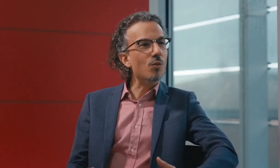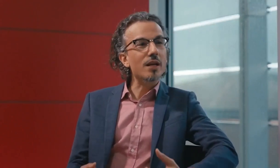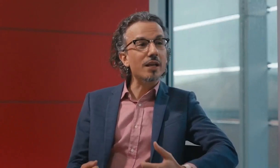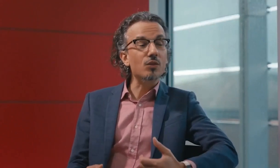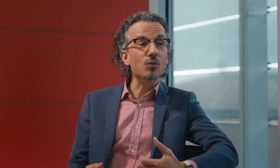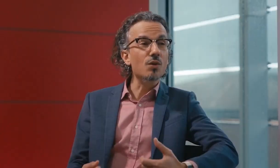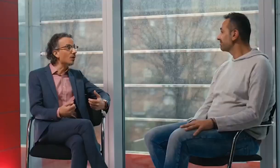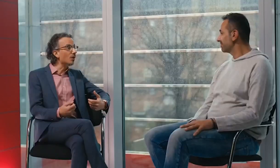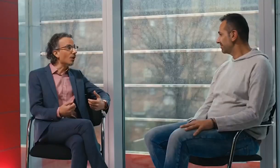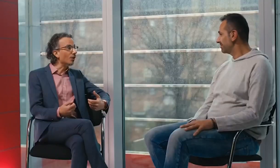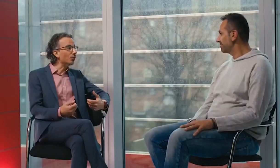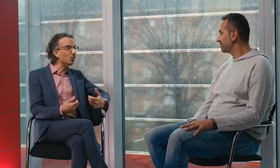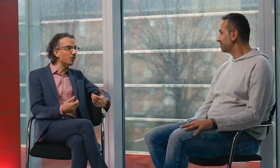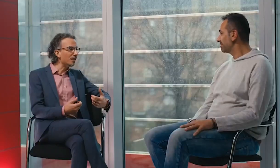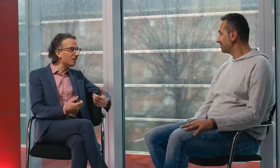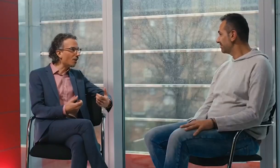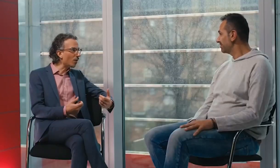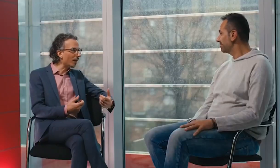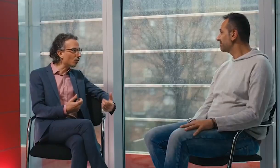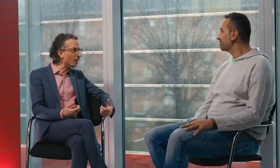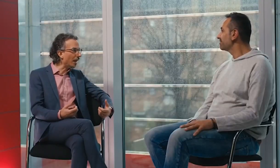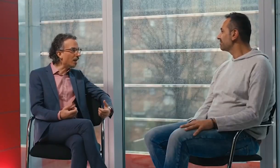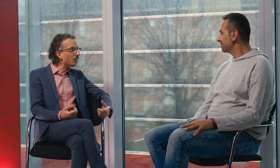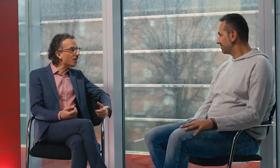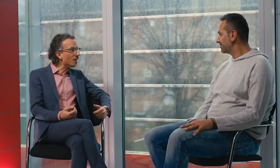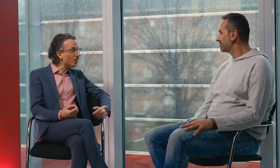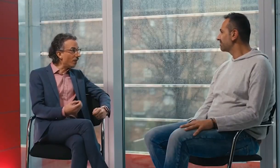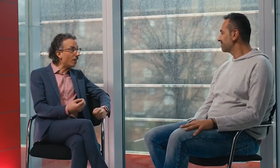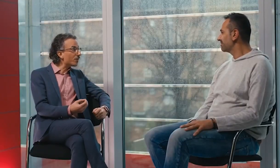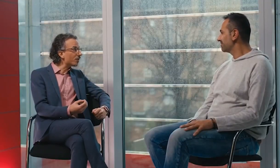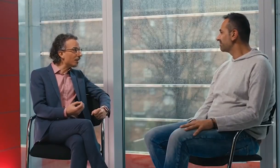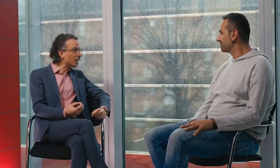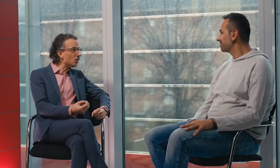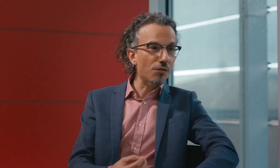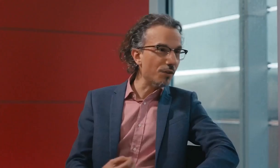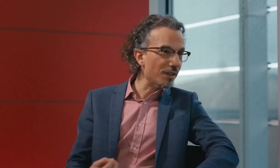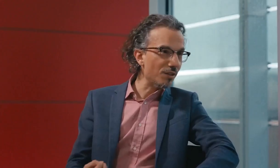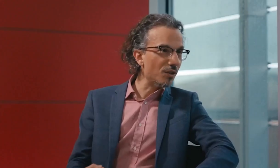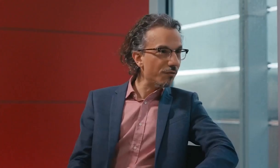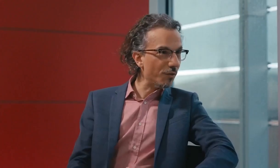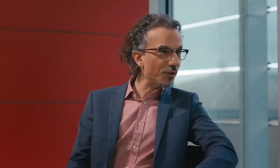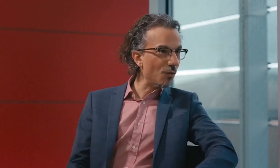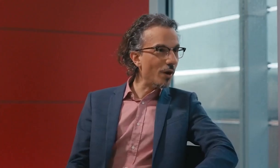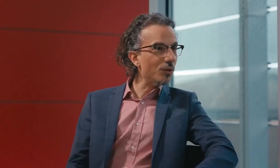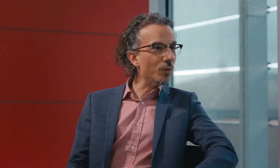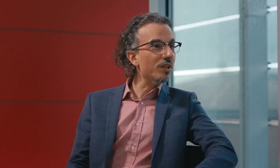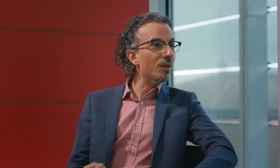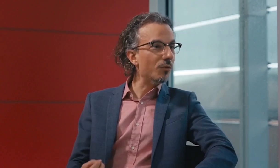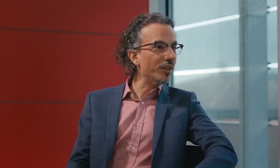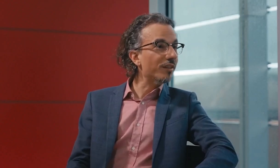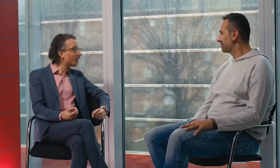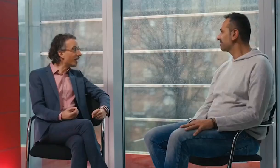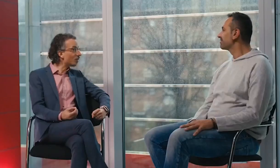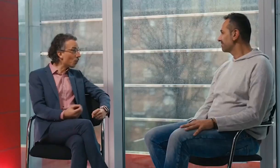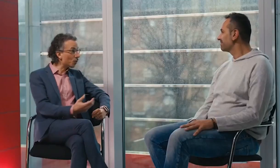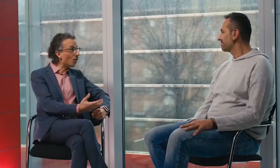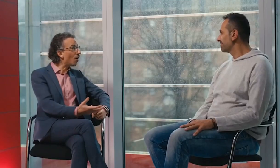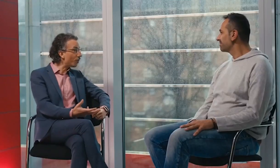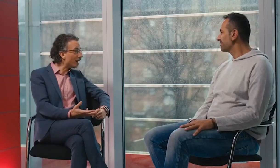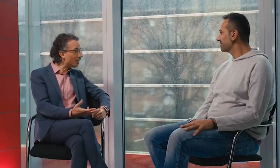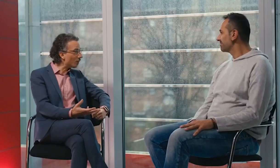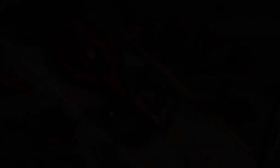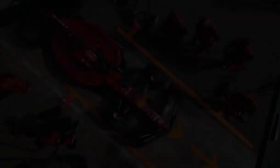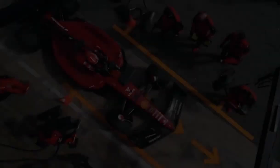we have how we like to do things, how we like to behave. Perhaps each of us has a different way to interpret it, and